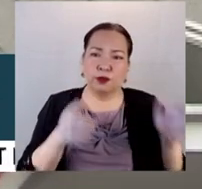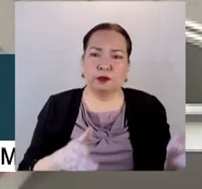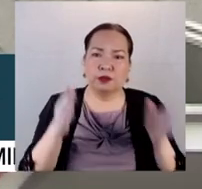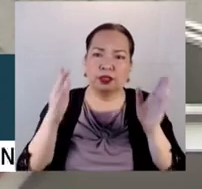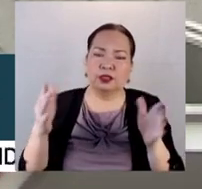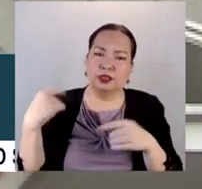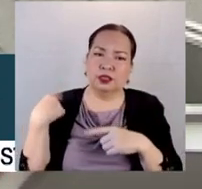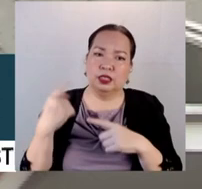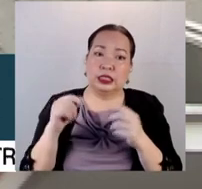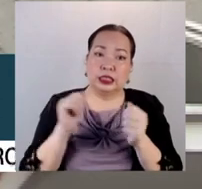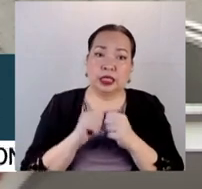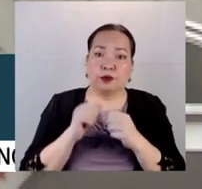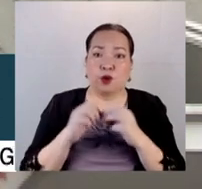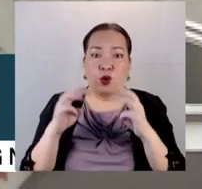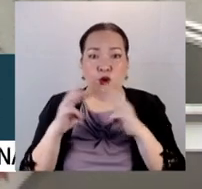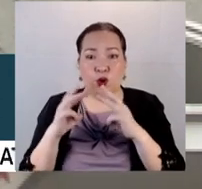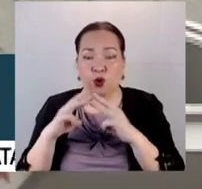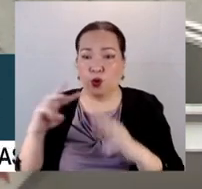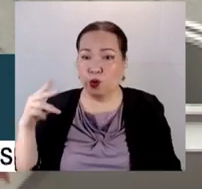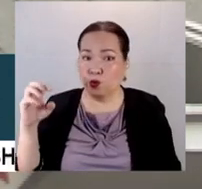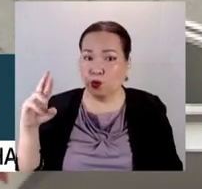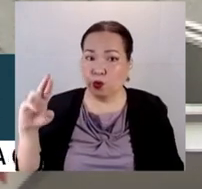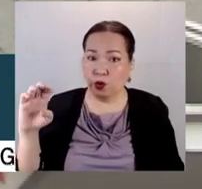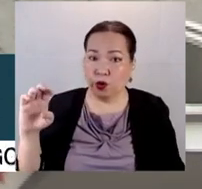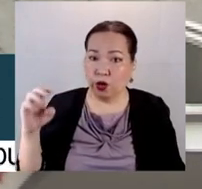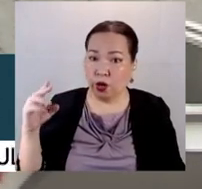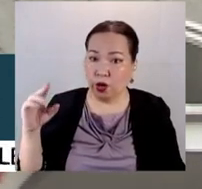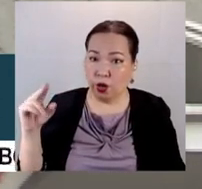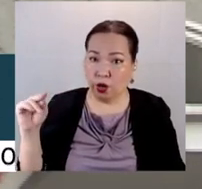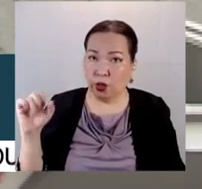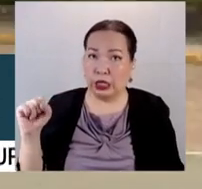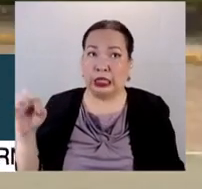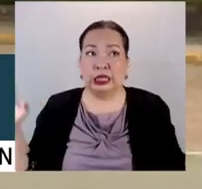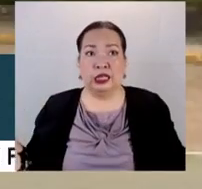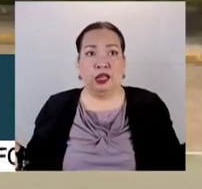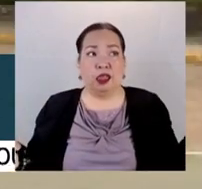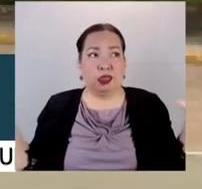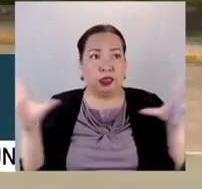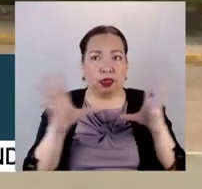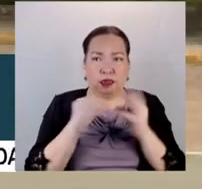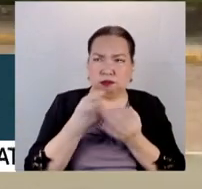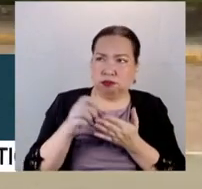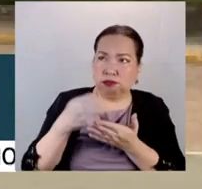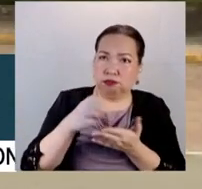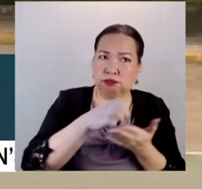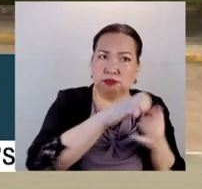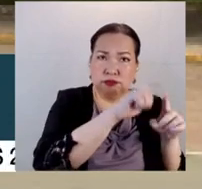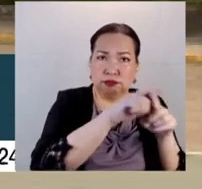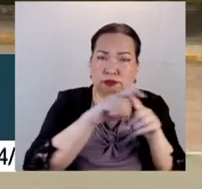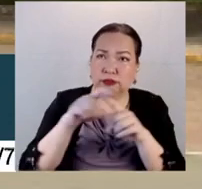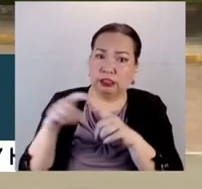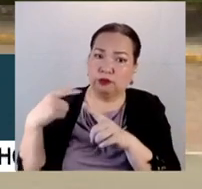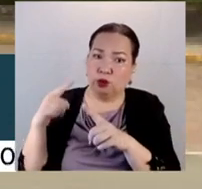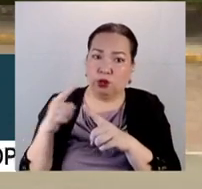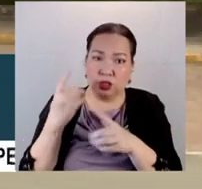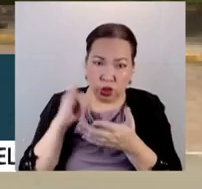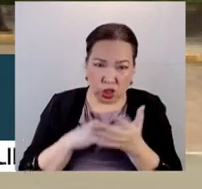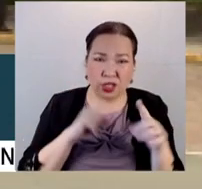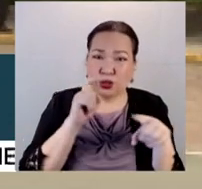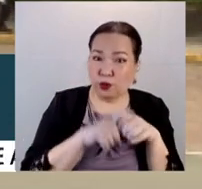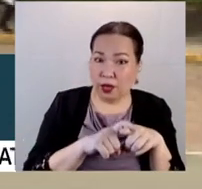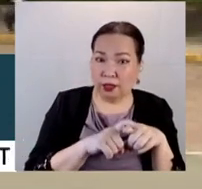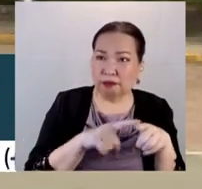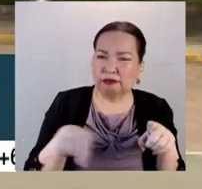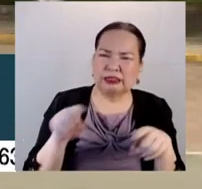including warehouses. And if you're going to total or summarize all the expenses incurred for purposes of leasing this